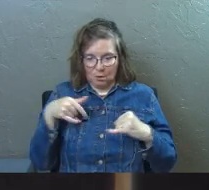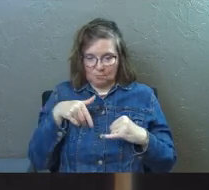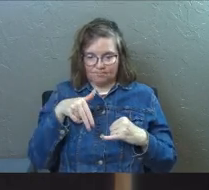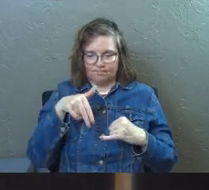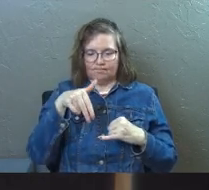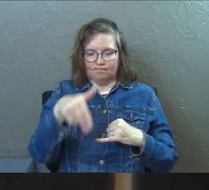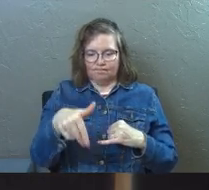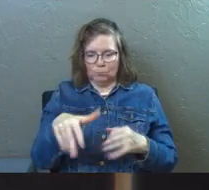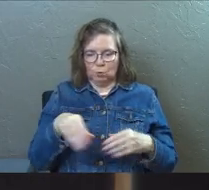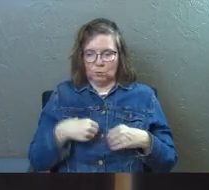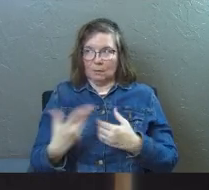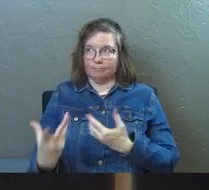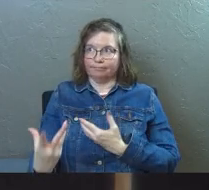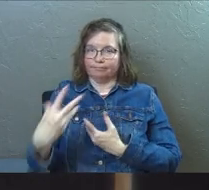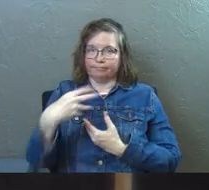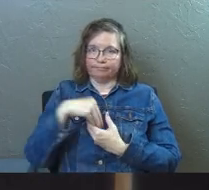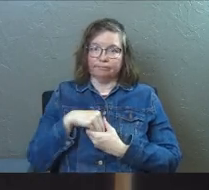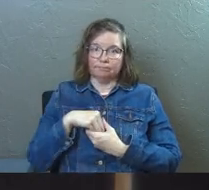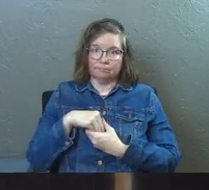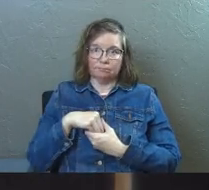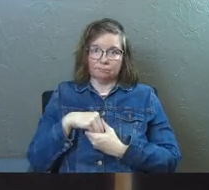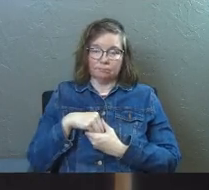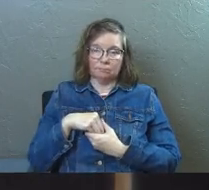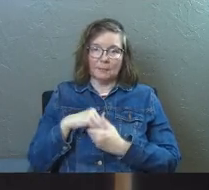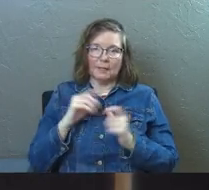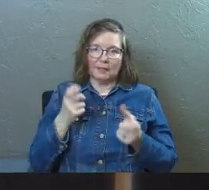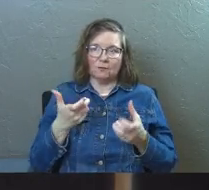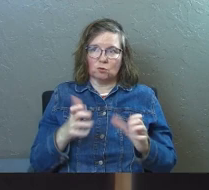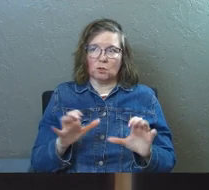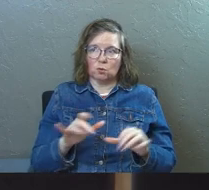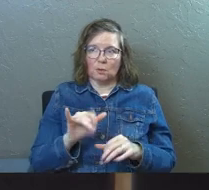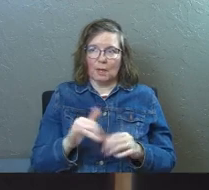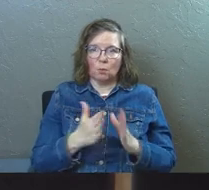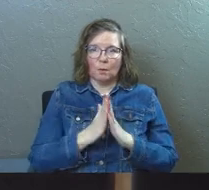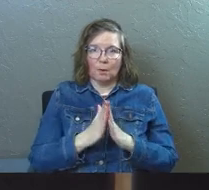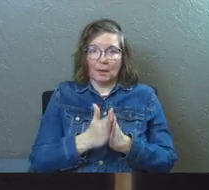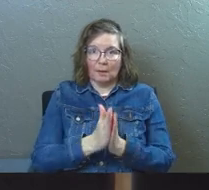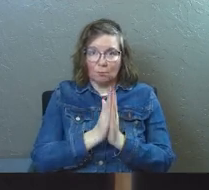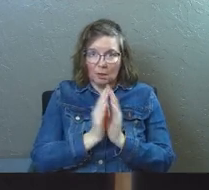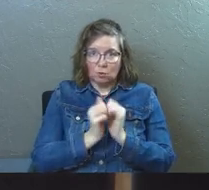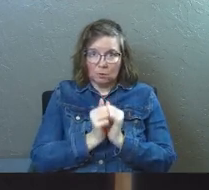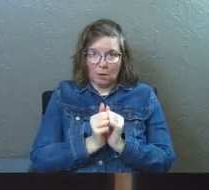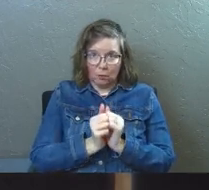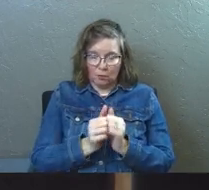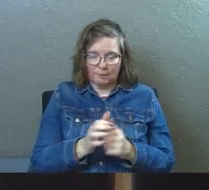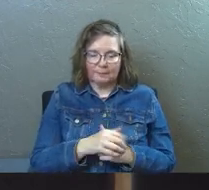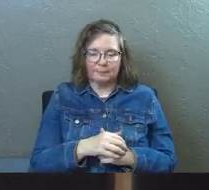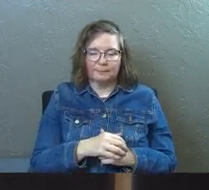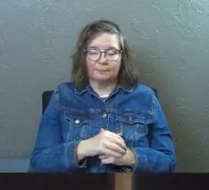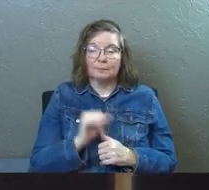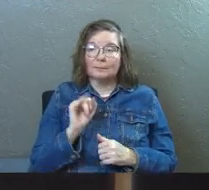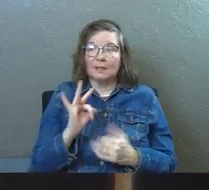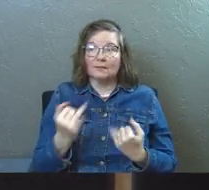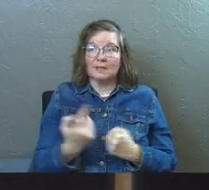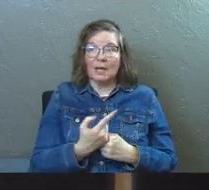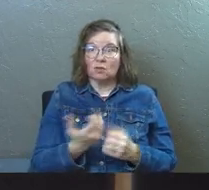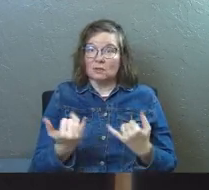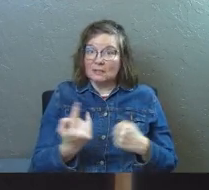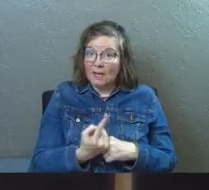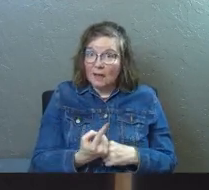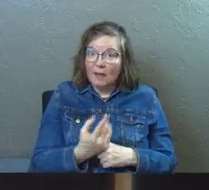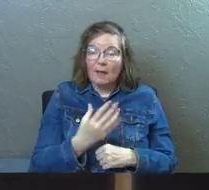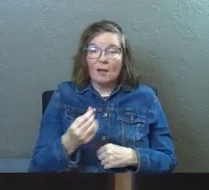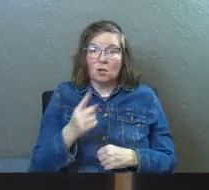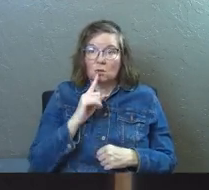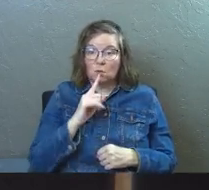crossed before and give you a chance to do that. We'll pray that prayer together. If today's your day